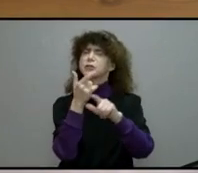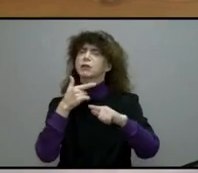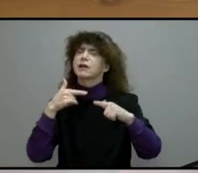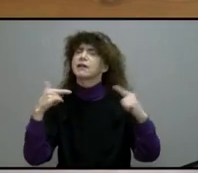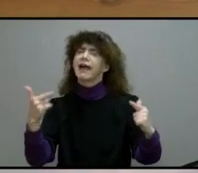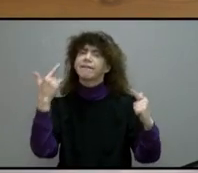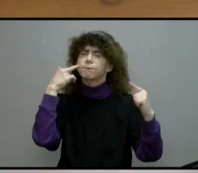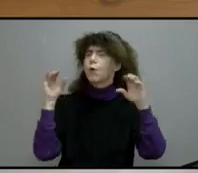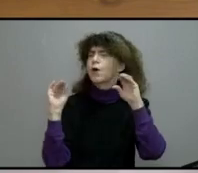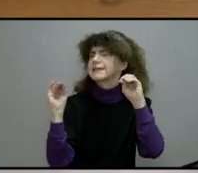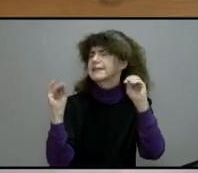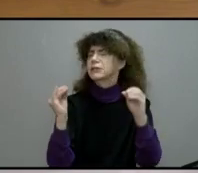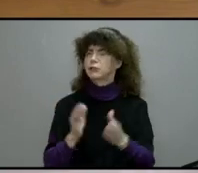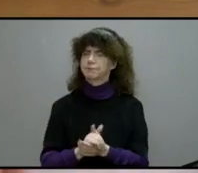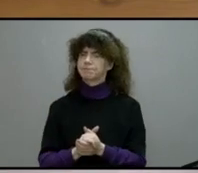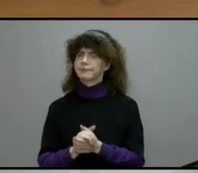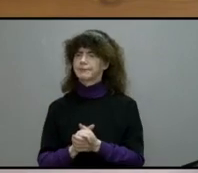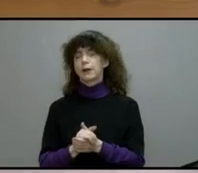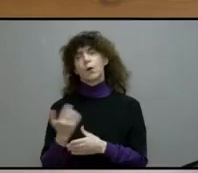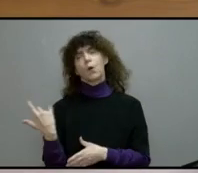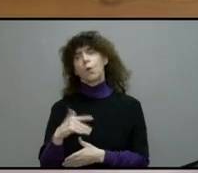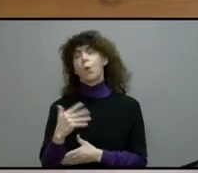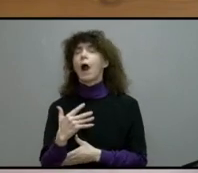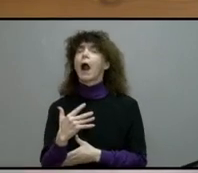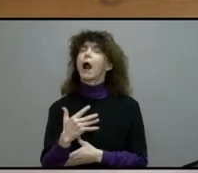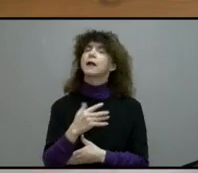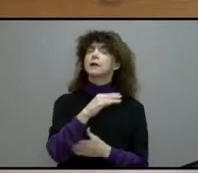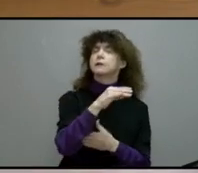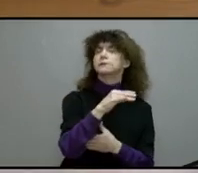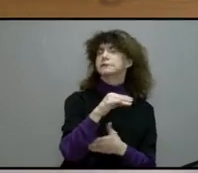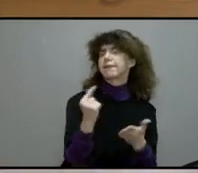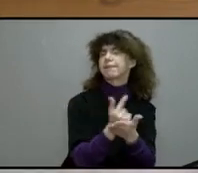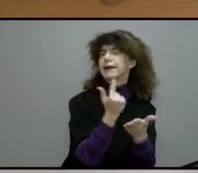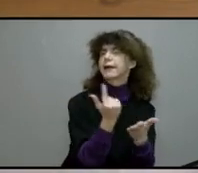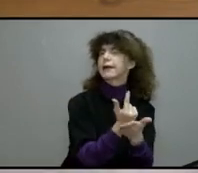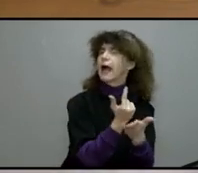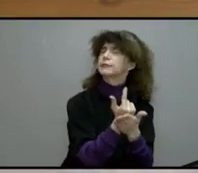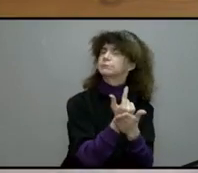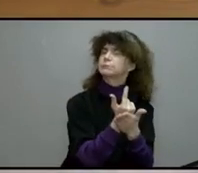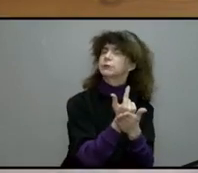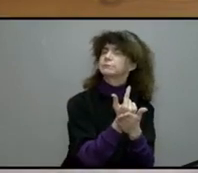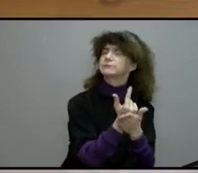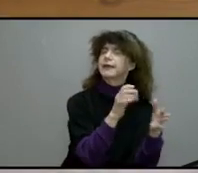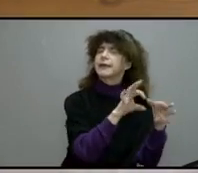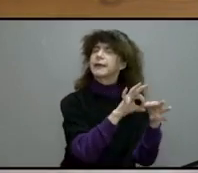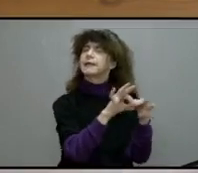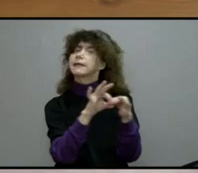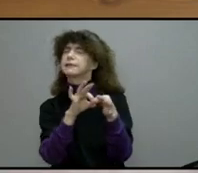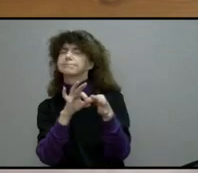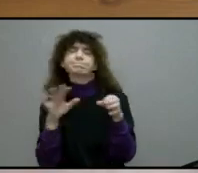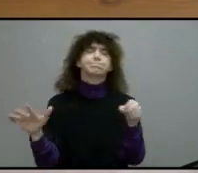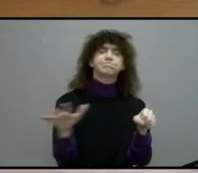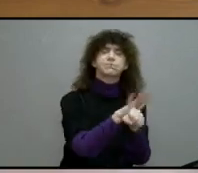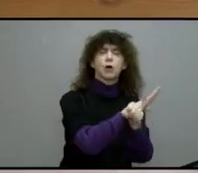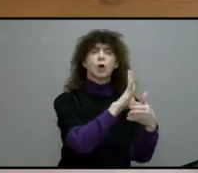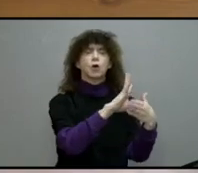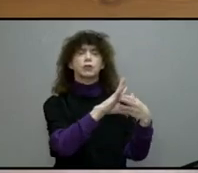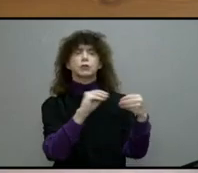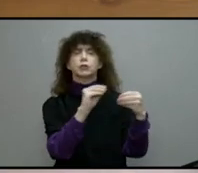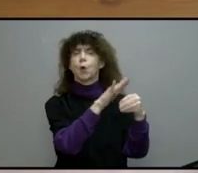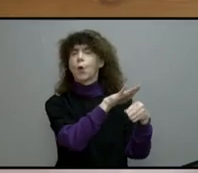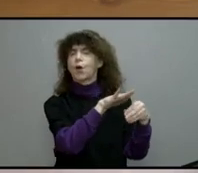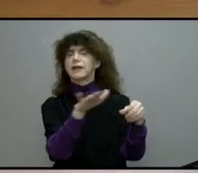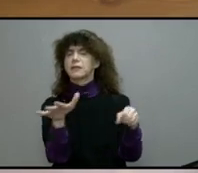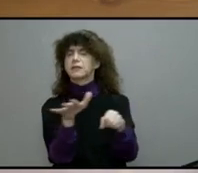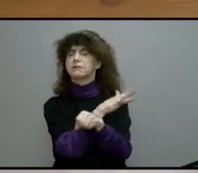Our Gospel passage is inseparably associated with the entire ninth chapter of John. To pass